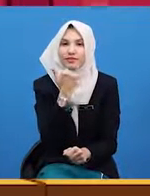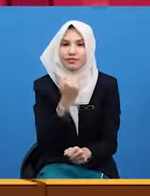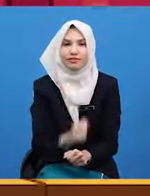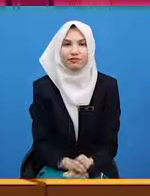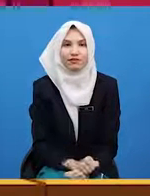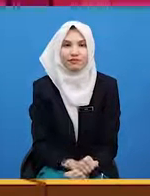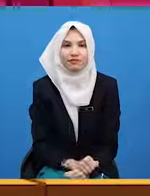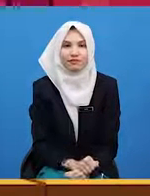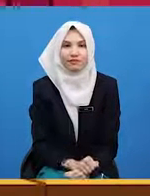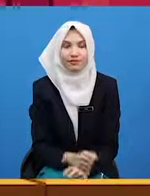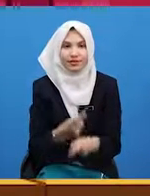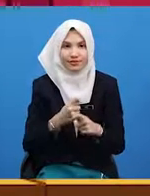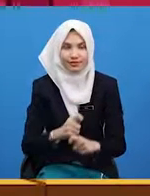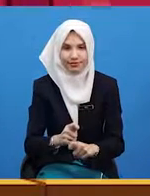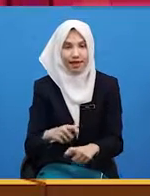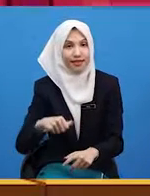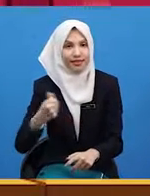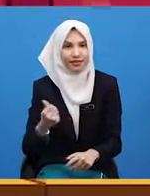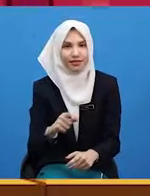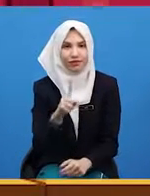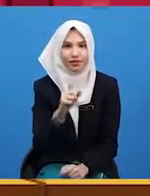We shall try another one